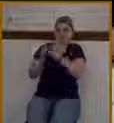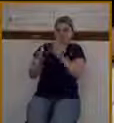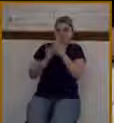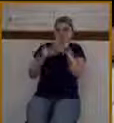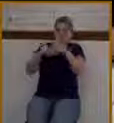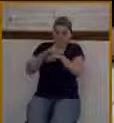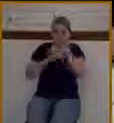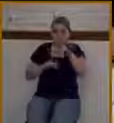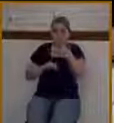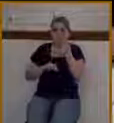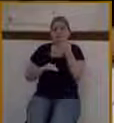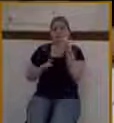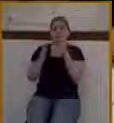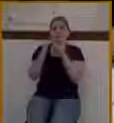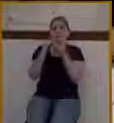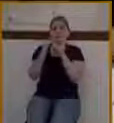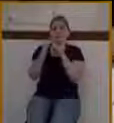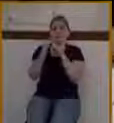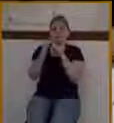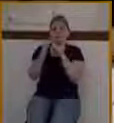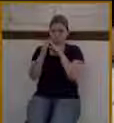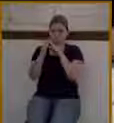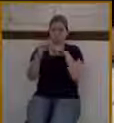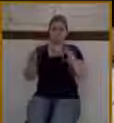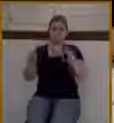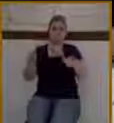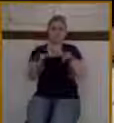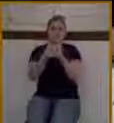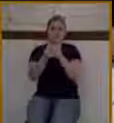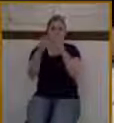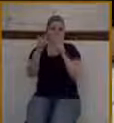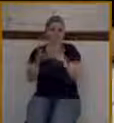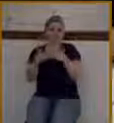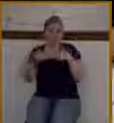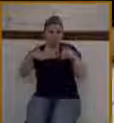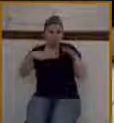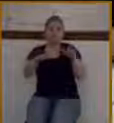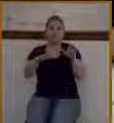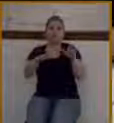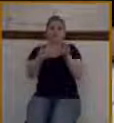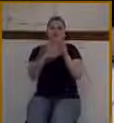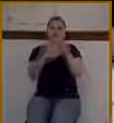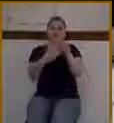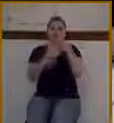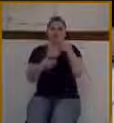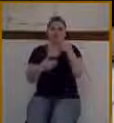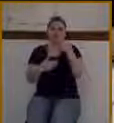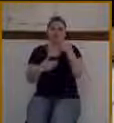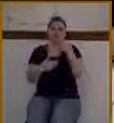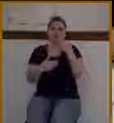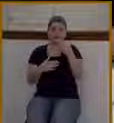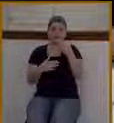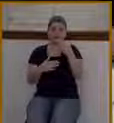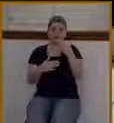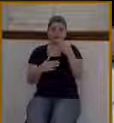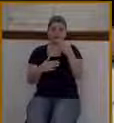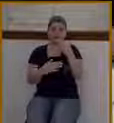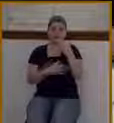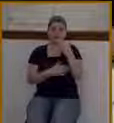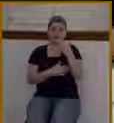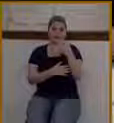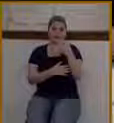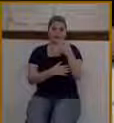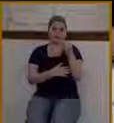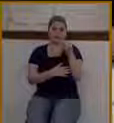two disciples ahead to the little village of Bethphage. And in this village, he gives them